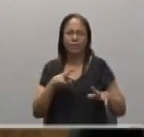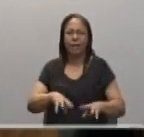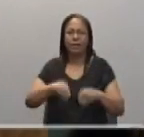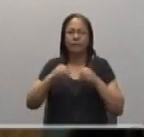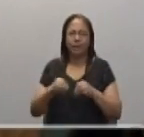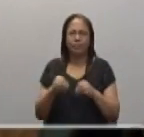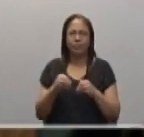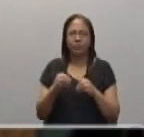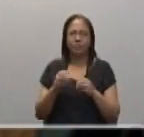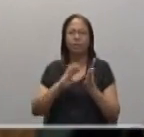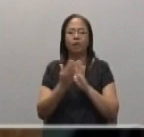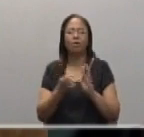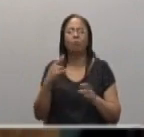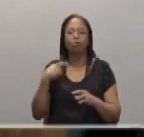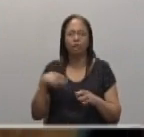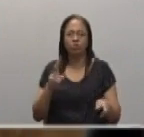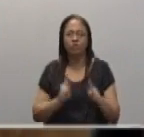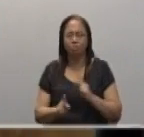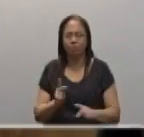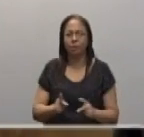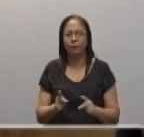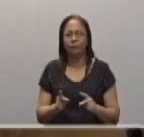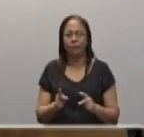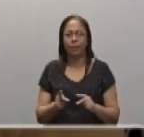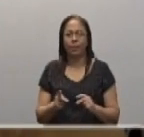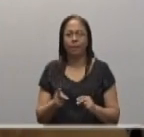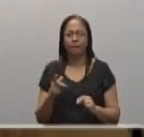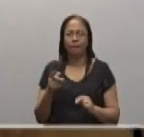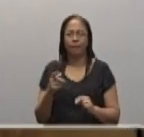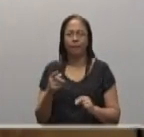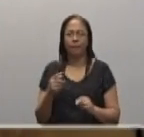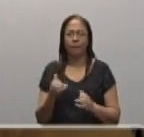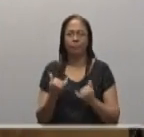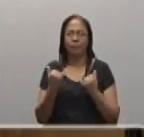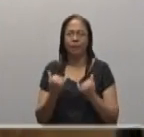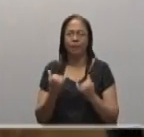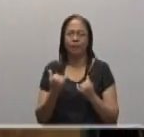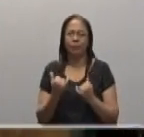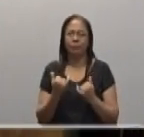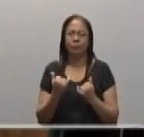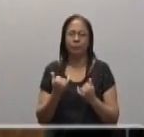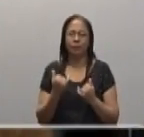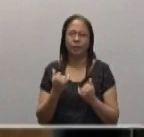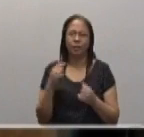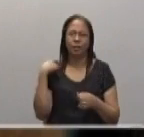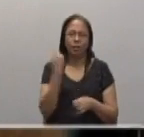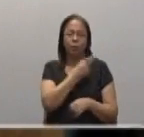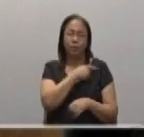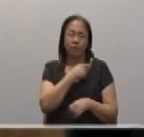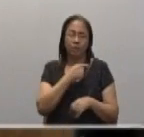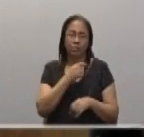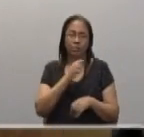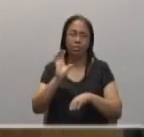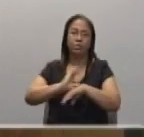of course, dear brother and sister, we know that we are facing a very serious problem in our church